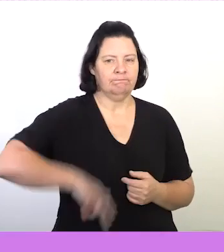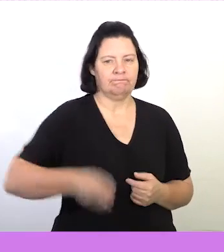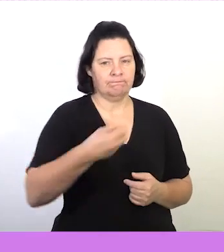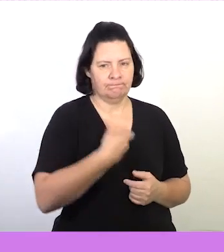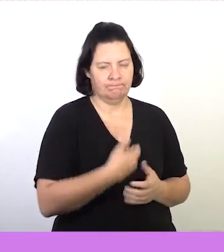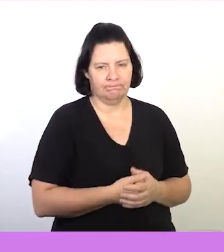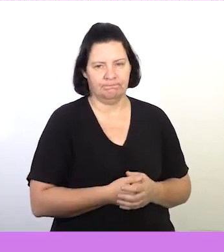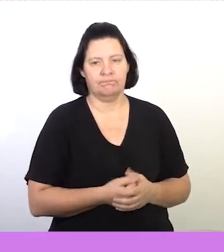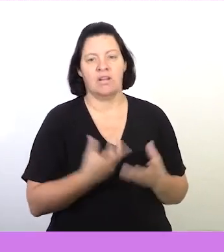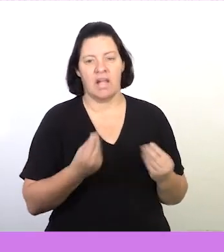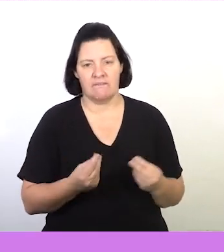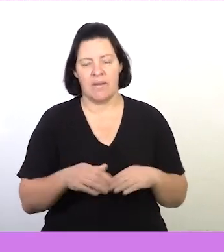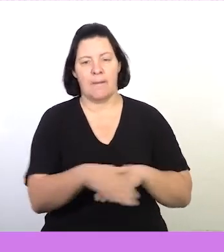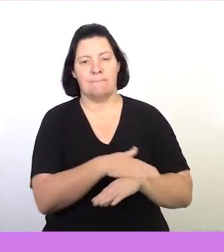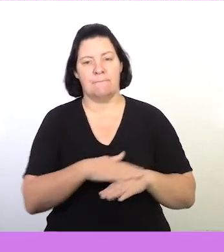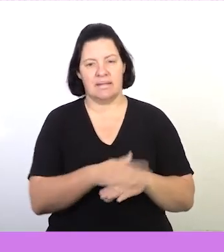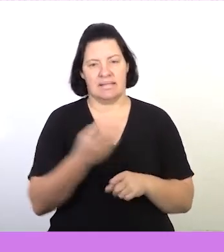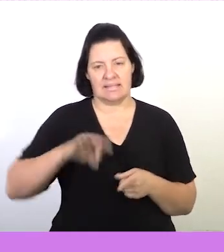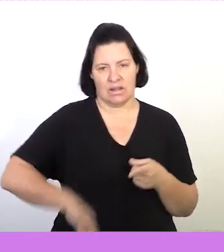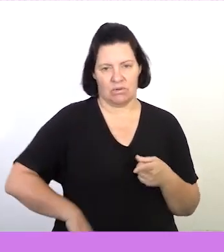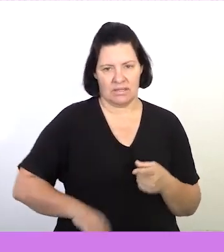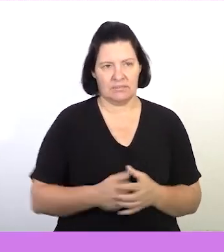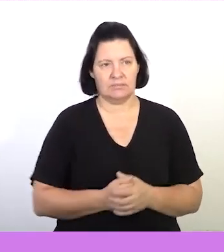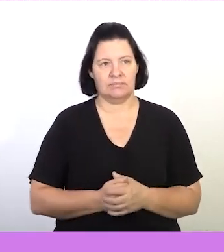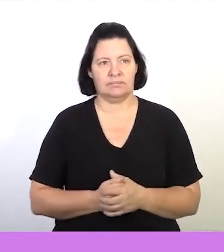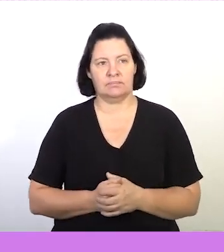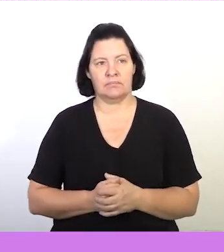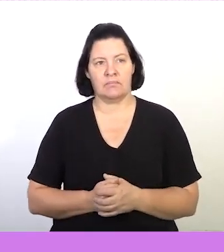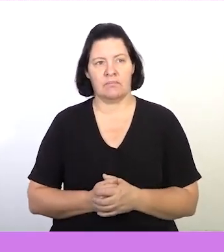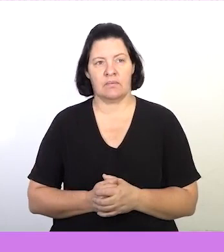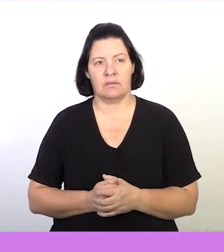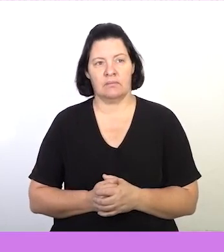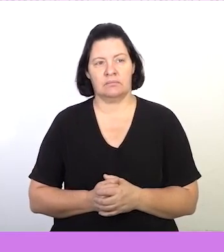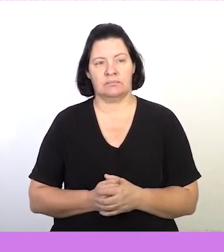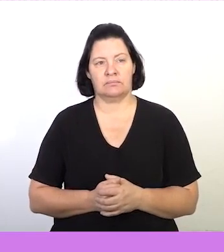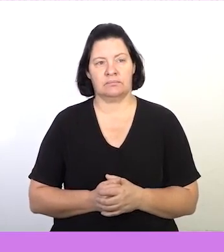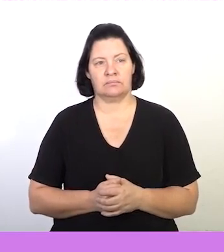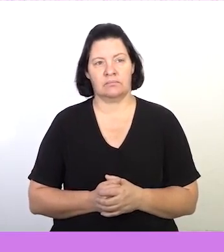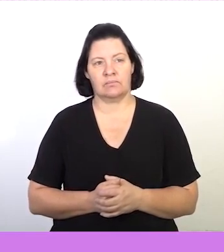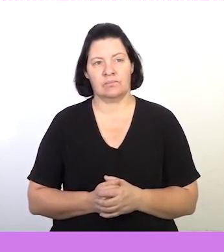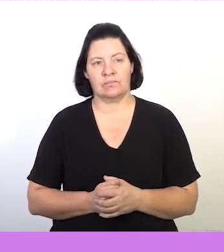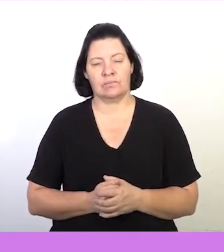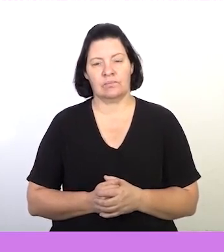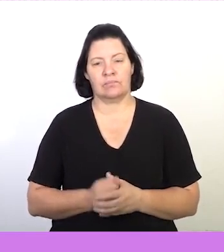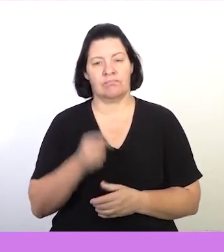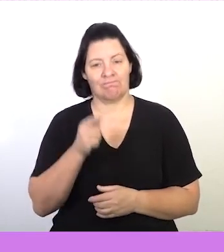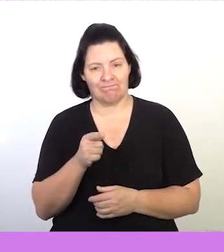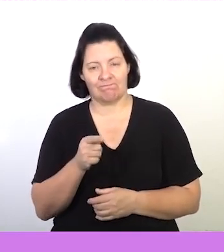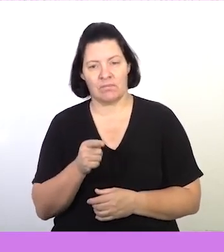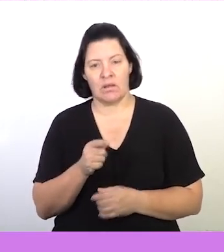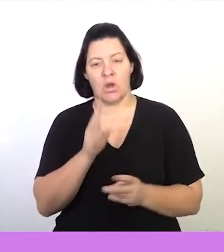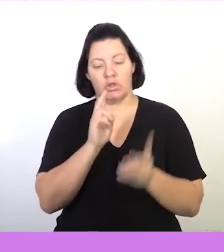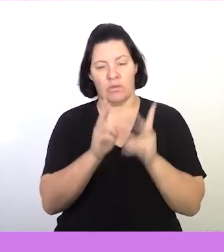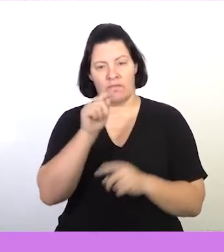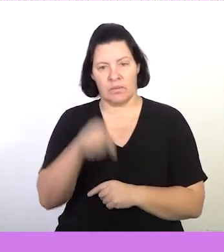income. We are saying here she earns a basic salary so I'm going to indicate that as the salary and the basic salary